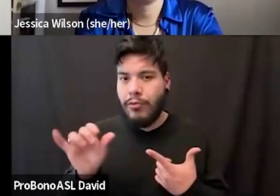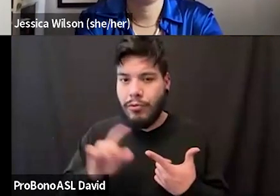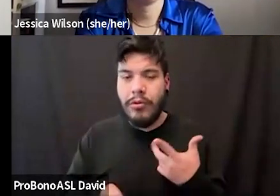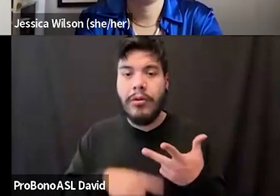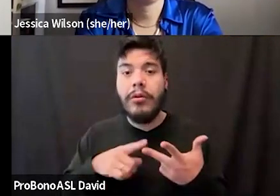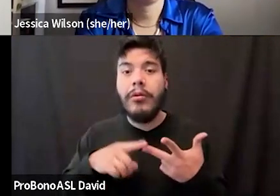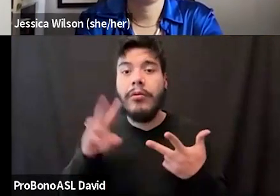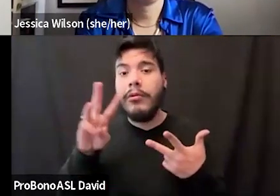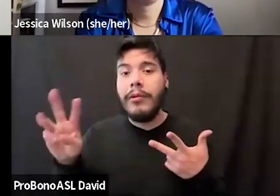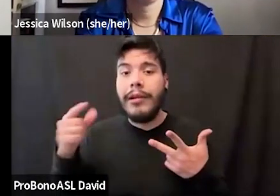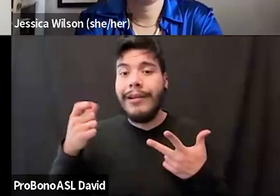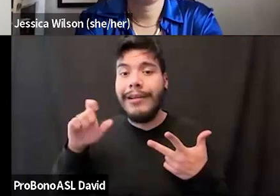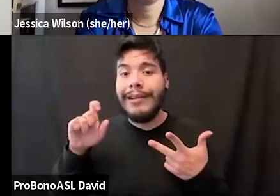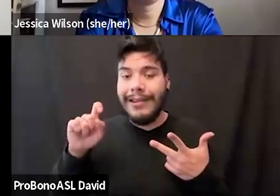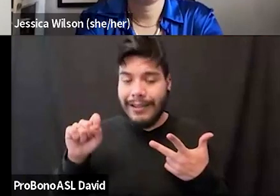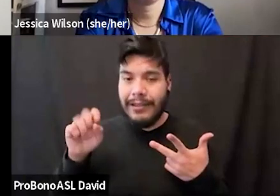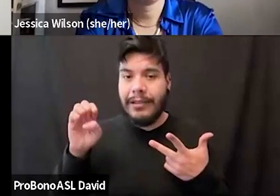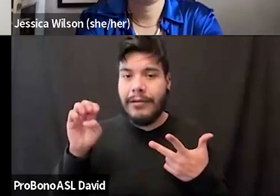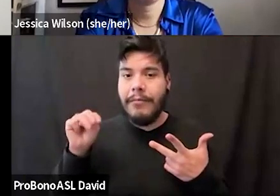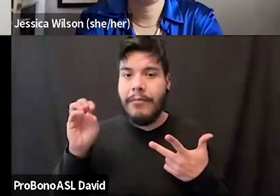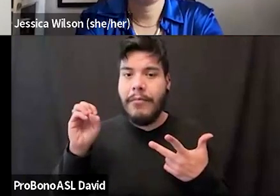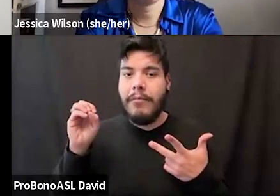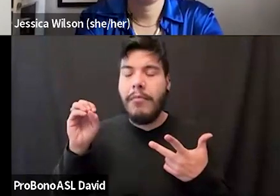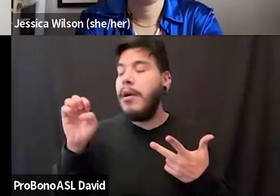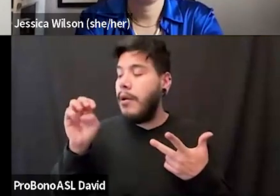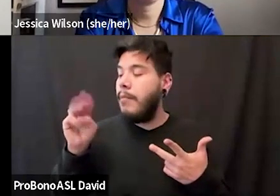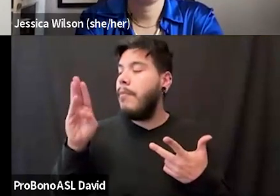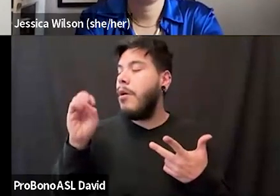website is getembodiedsoulmovement.com.